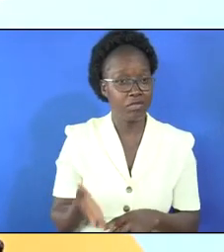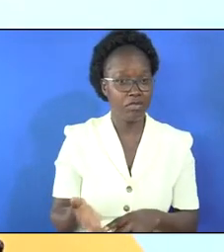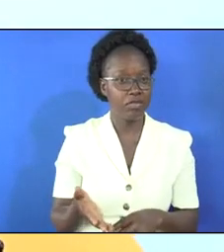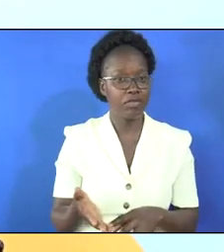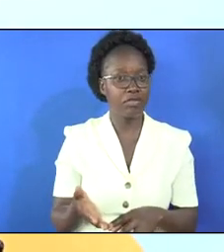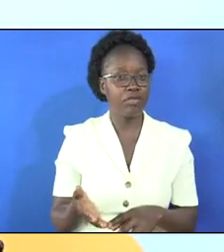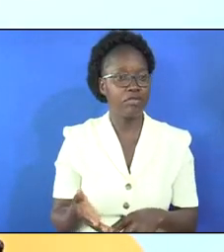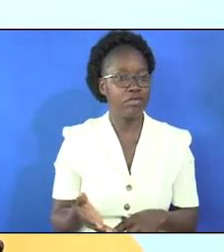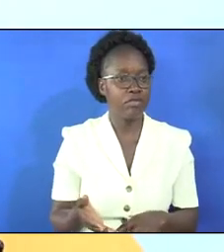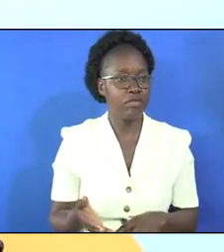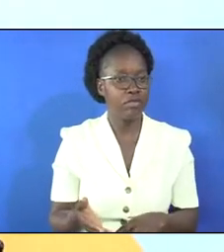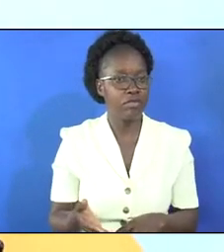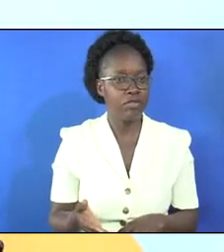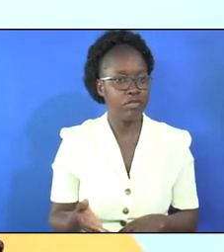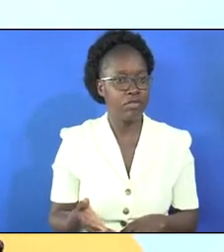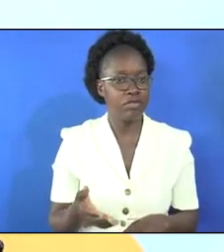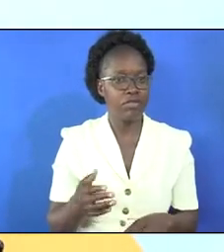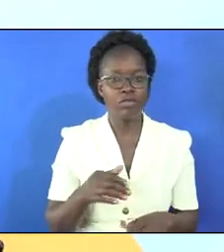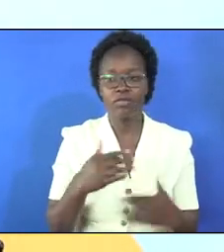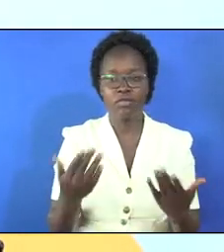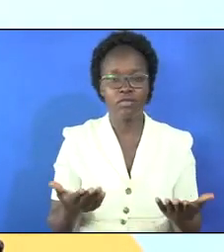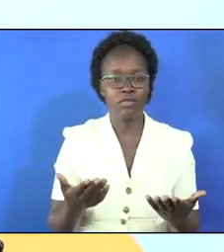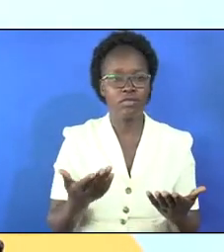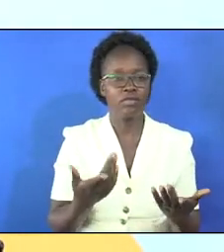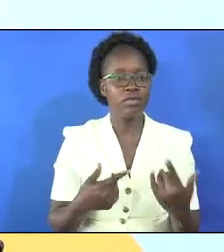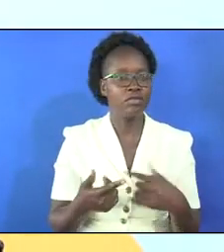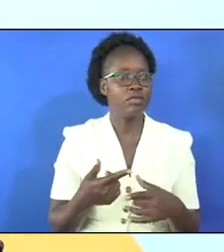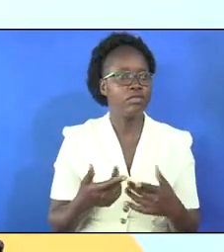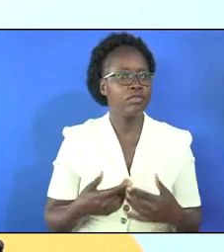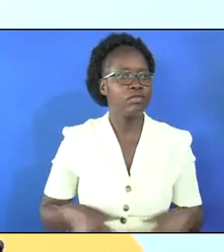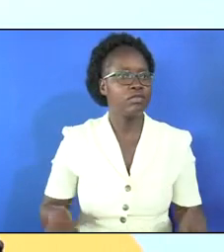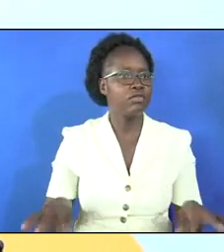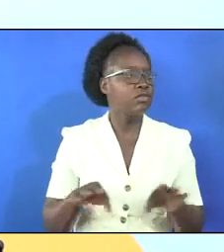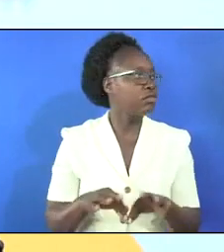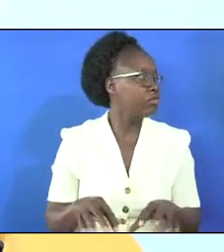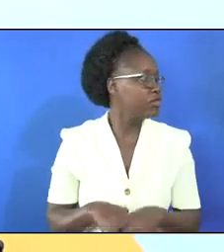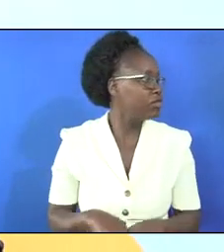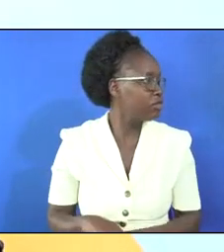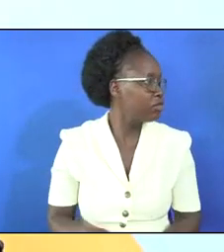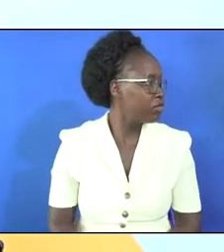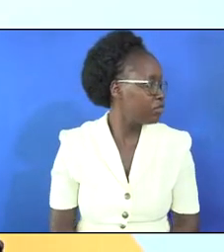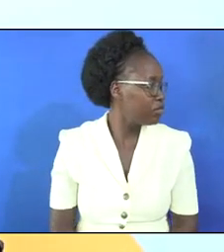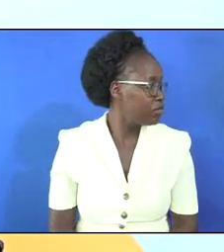so Ella comes from that conference Ella can you now wave on my behalf